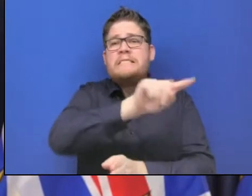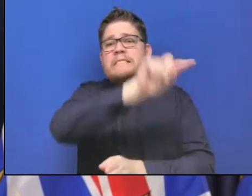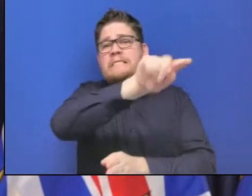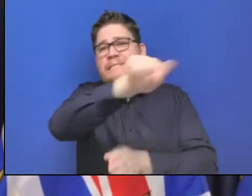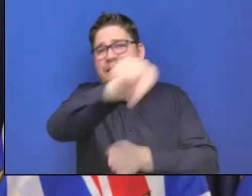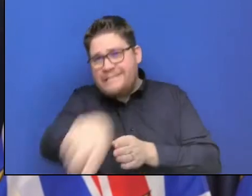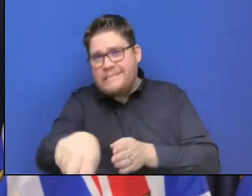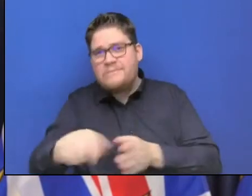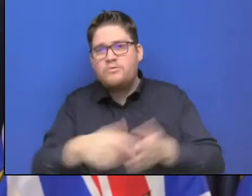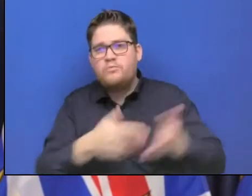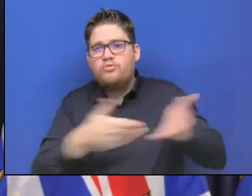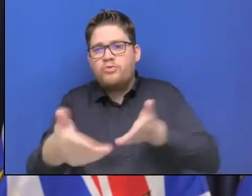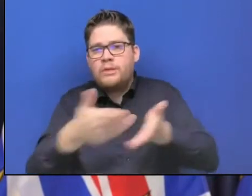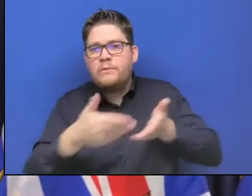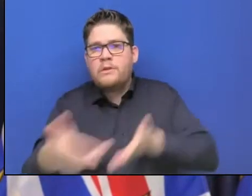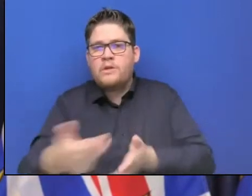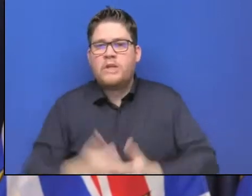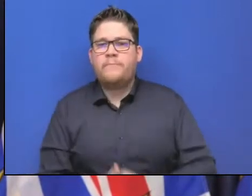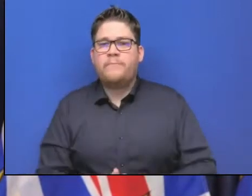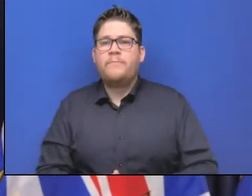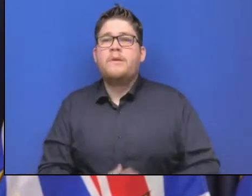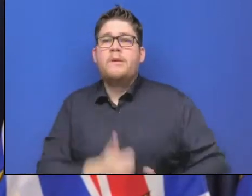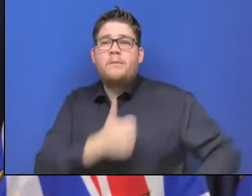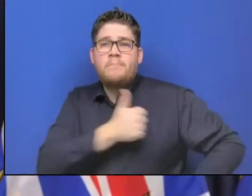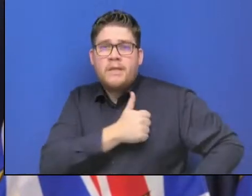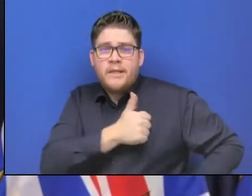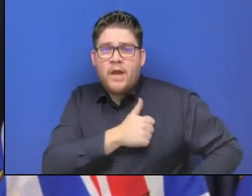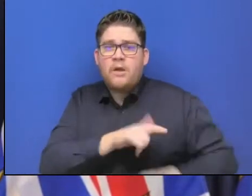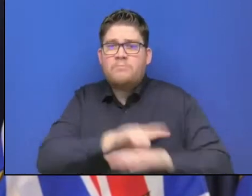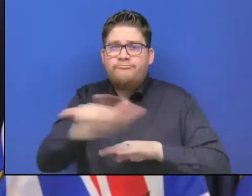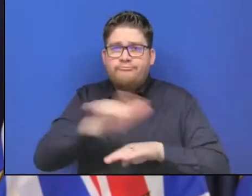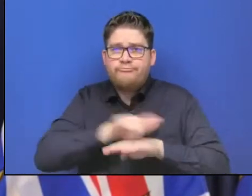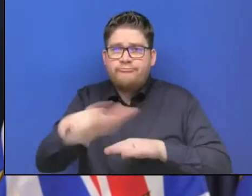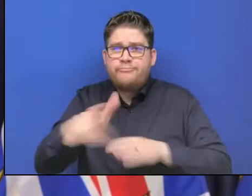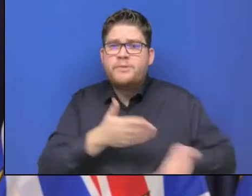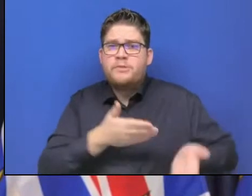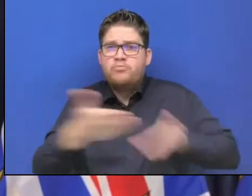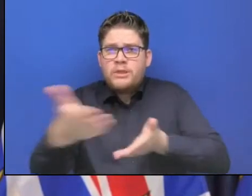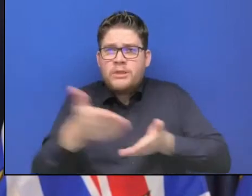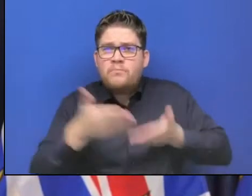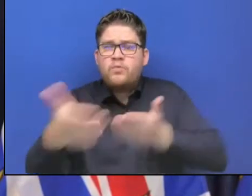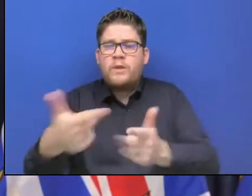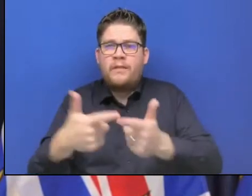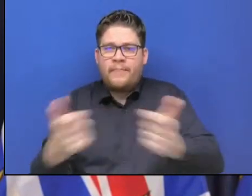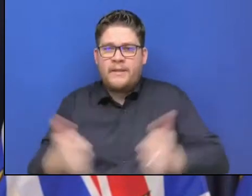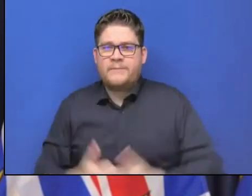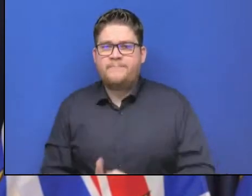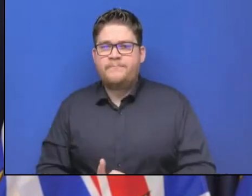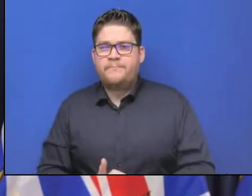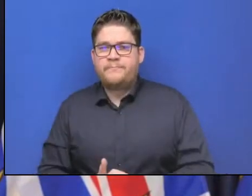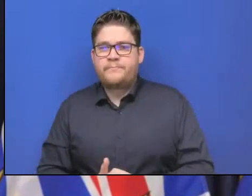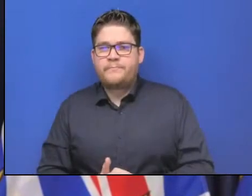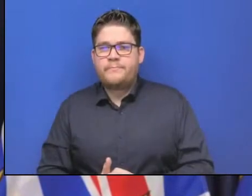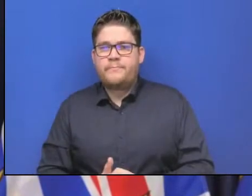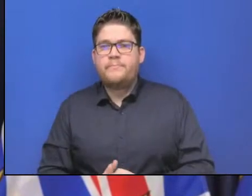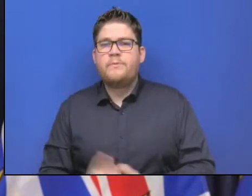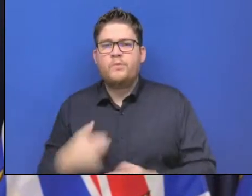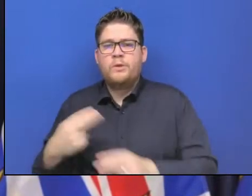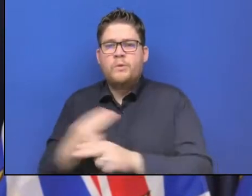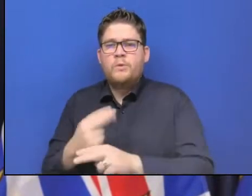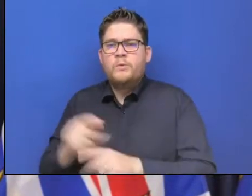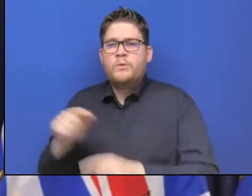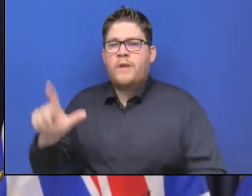military flights that have also assisted in dropping off. But also in using LIDAR, for example, to be able to assess